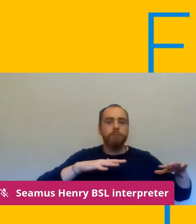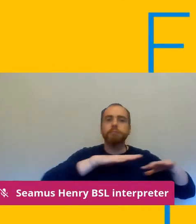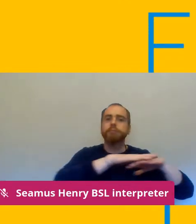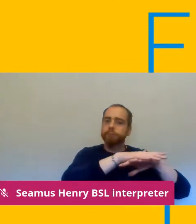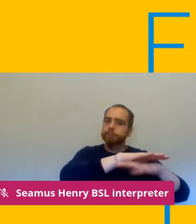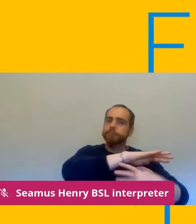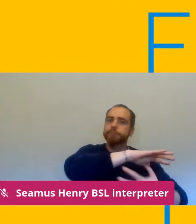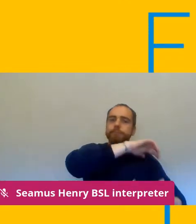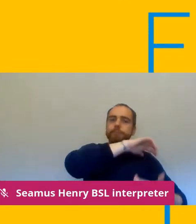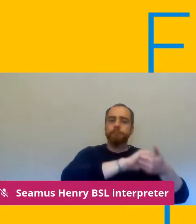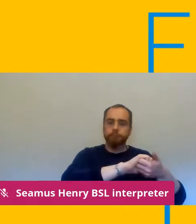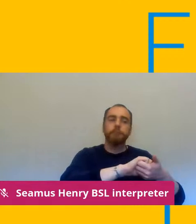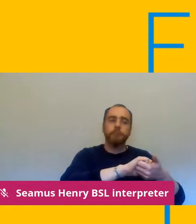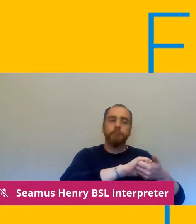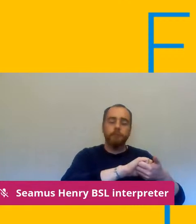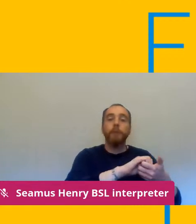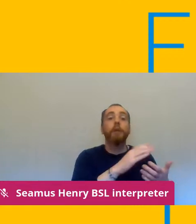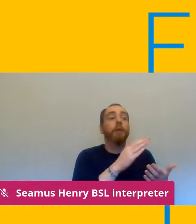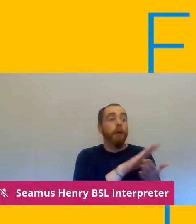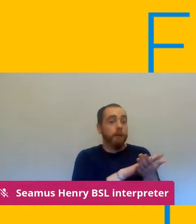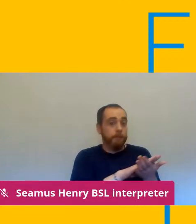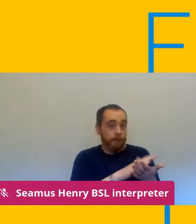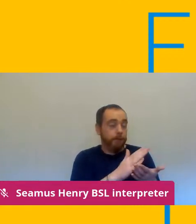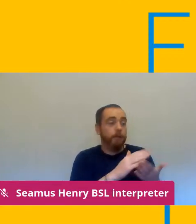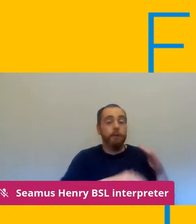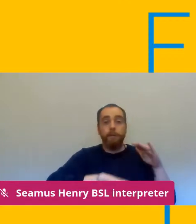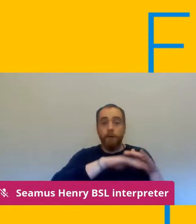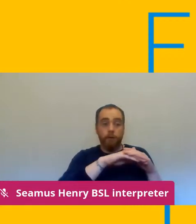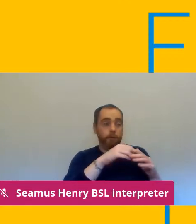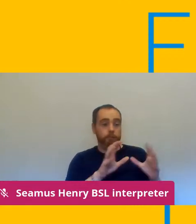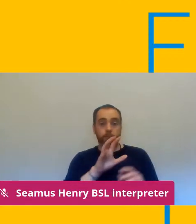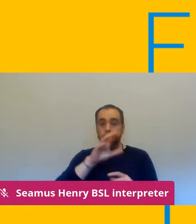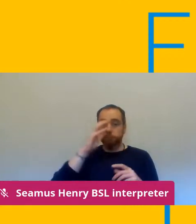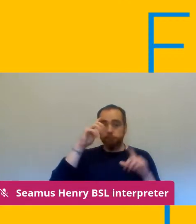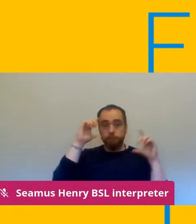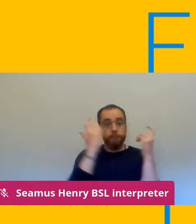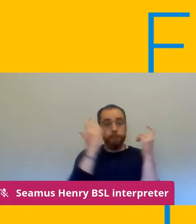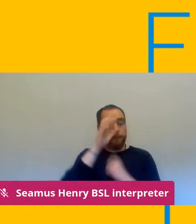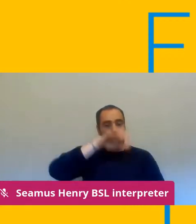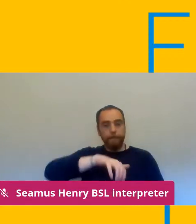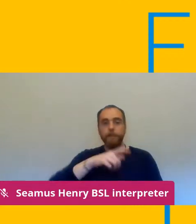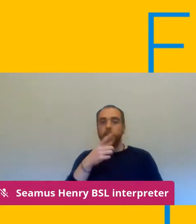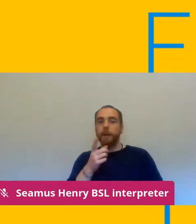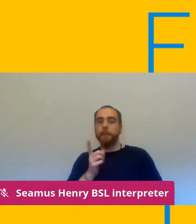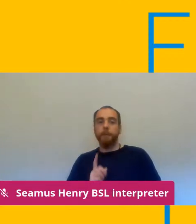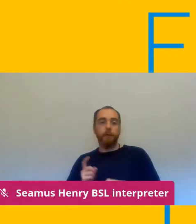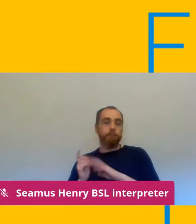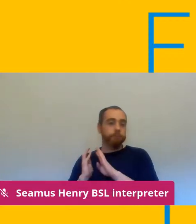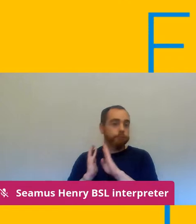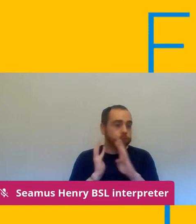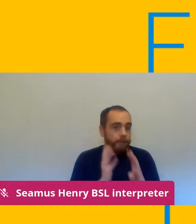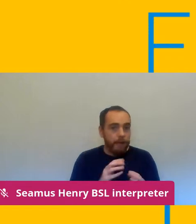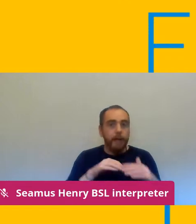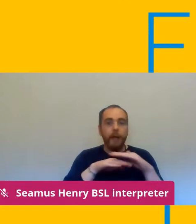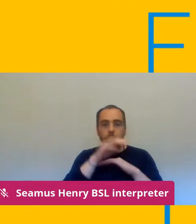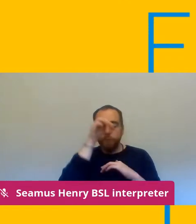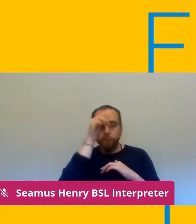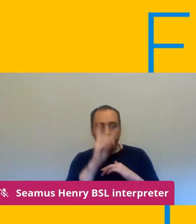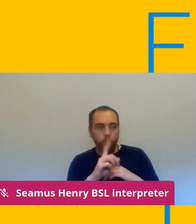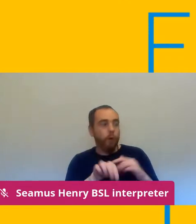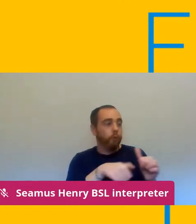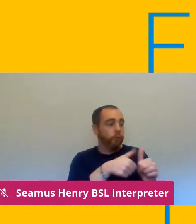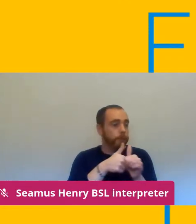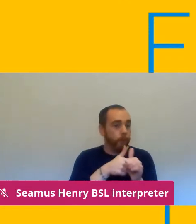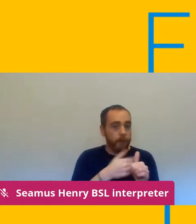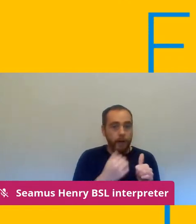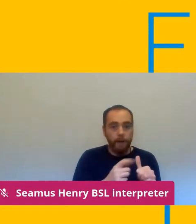establishments have a clear understanding of the expectations have a clear understanding of what support is available to them